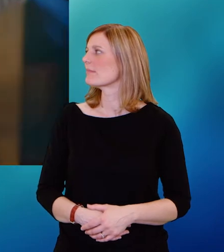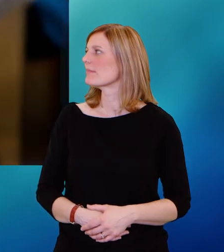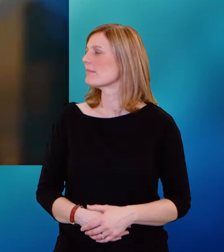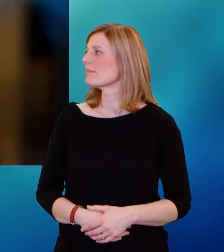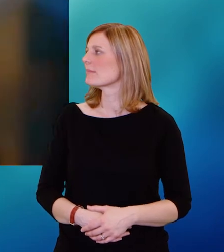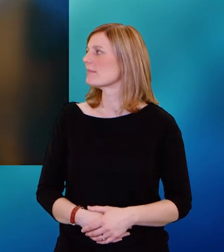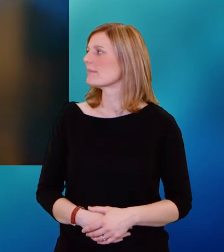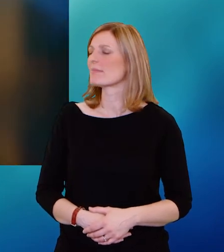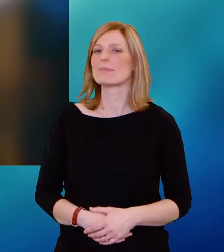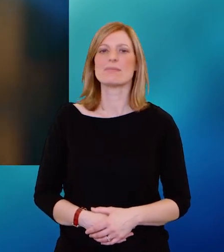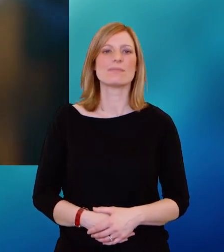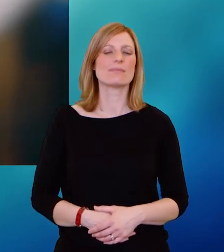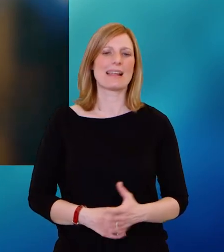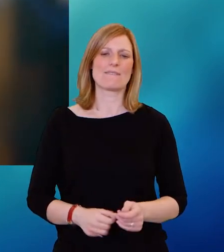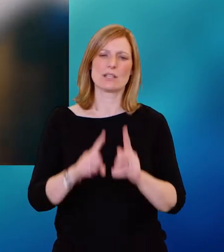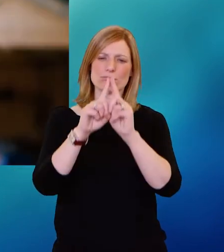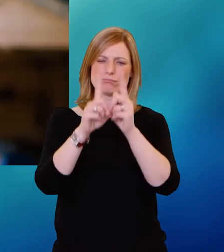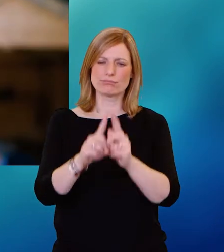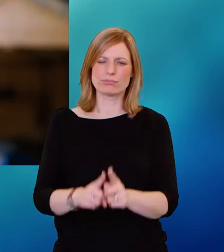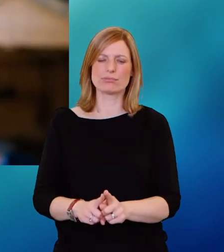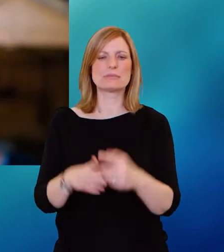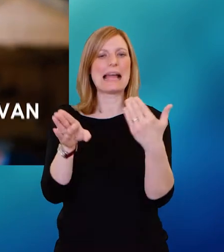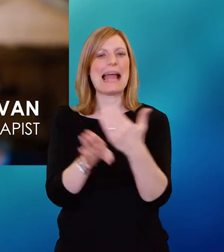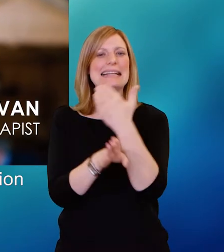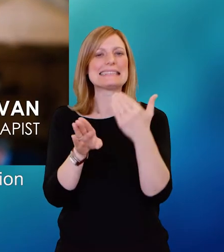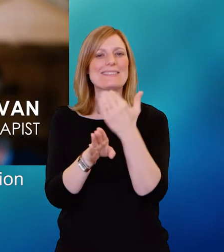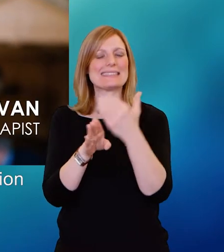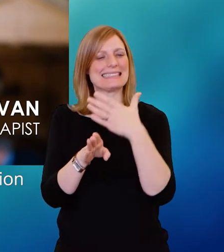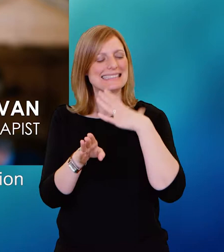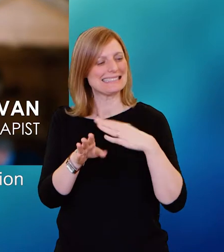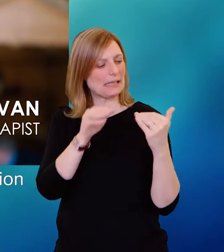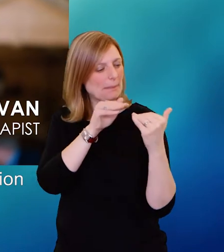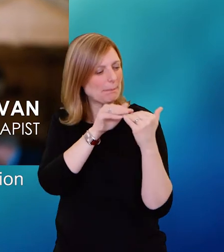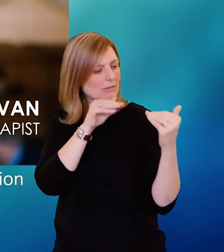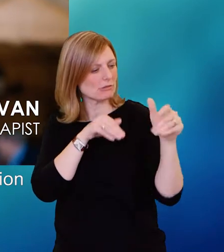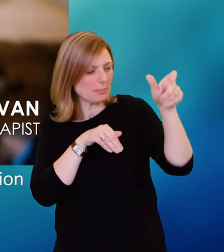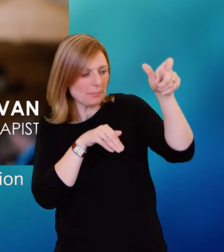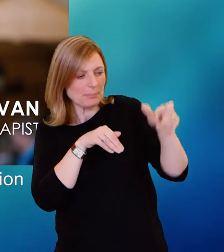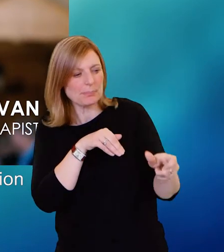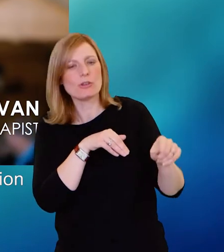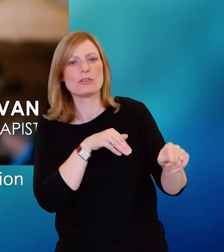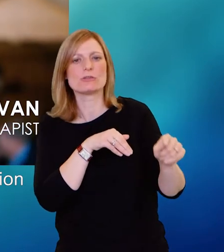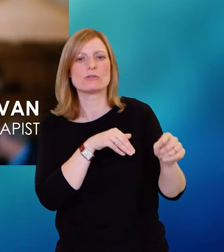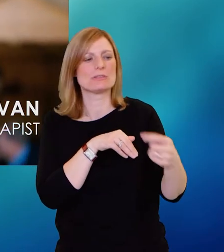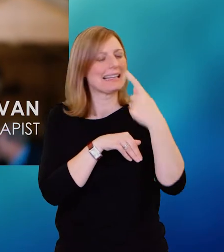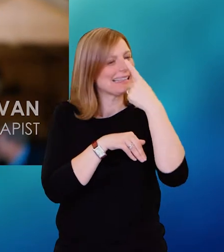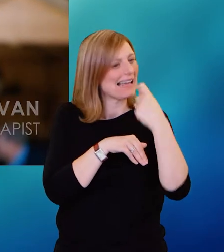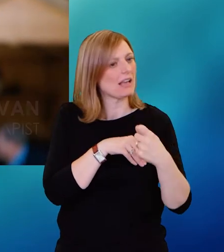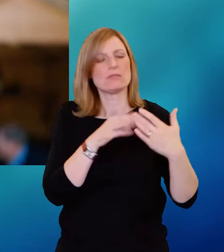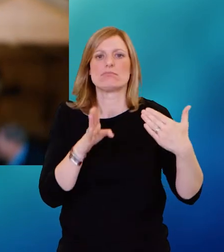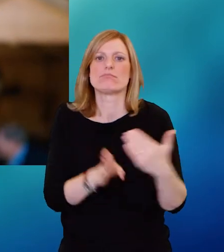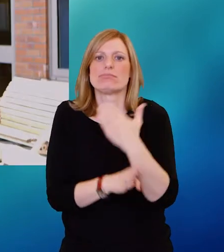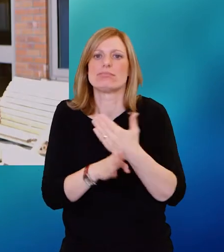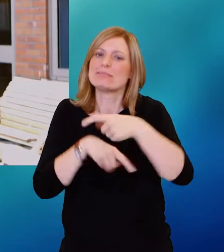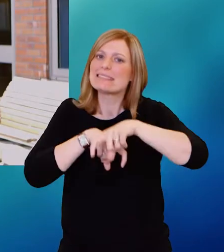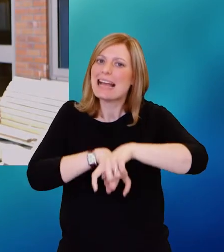So we grade our activity and make it person specific to allow people to maintain their level of function to the best of their